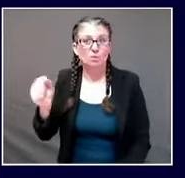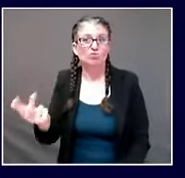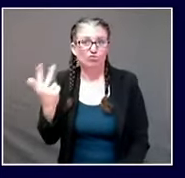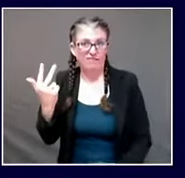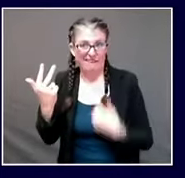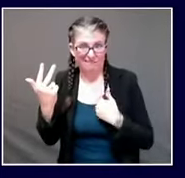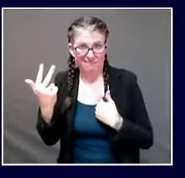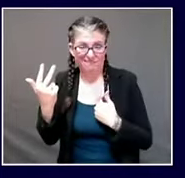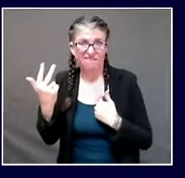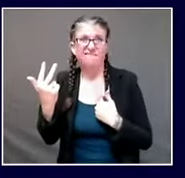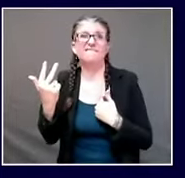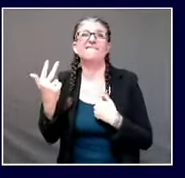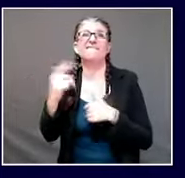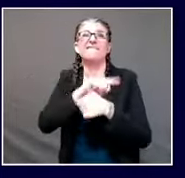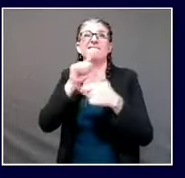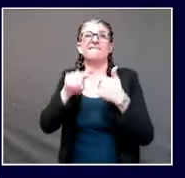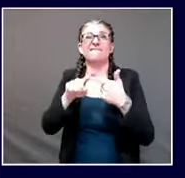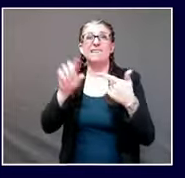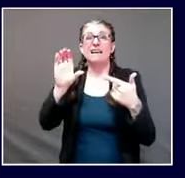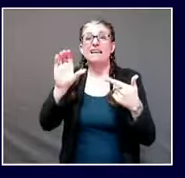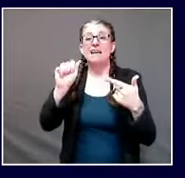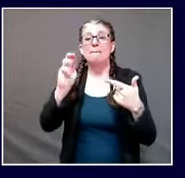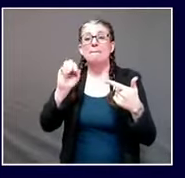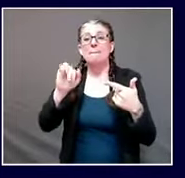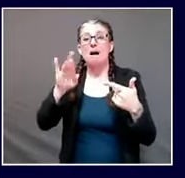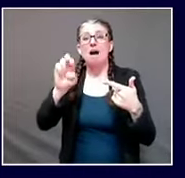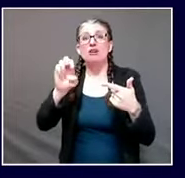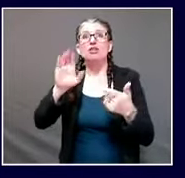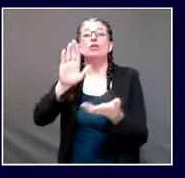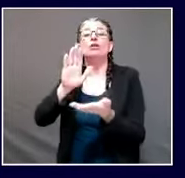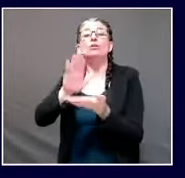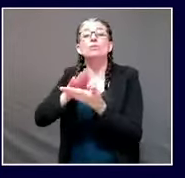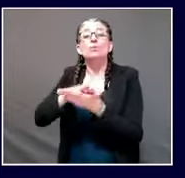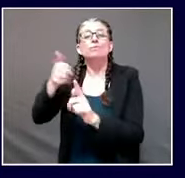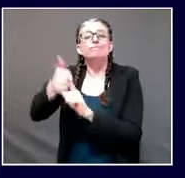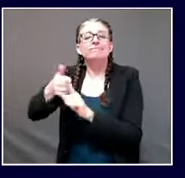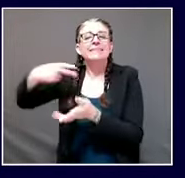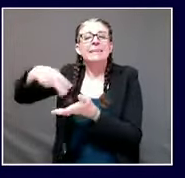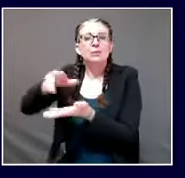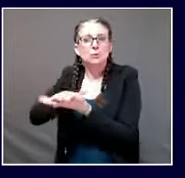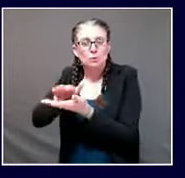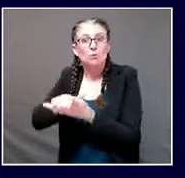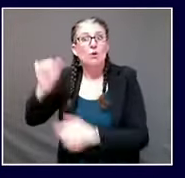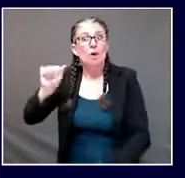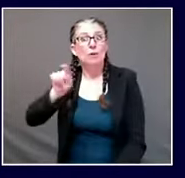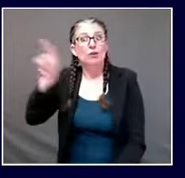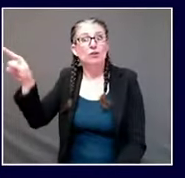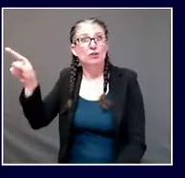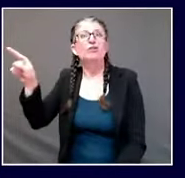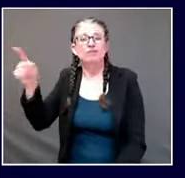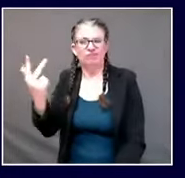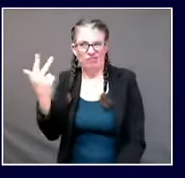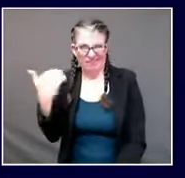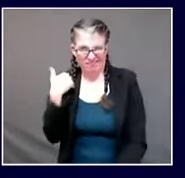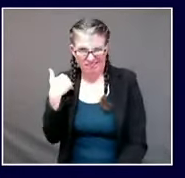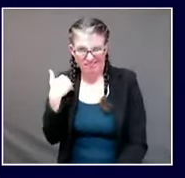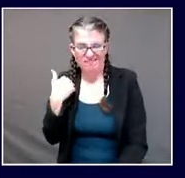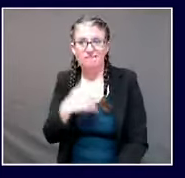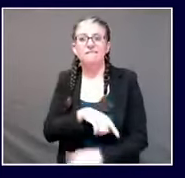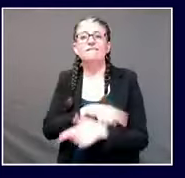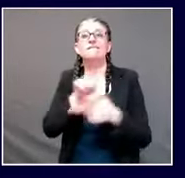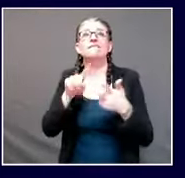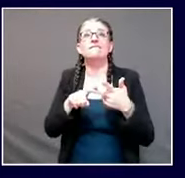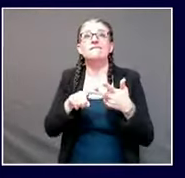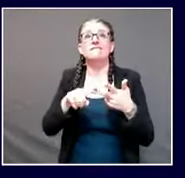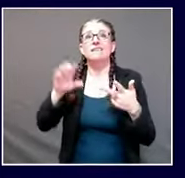Kammire School of Dance in Auburn, where we are aware of three cases, at the business office of Central Maine